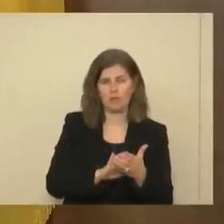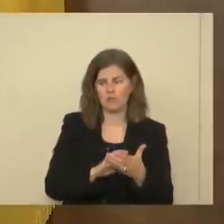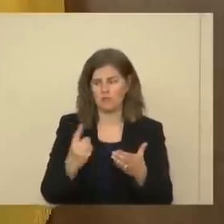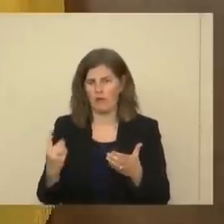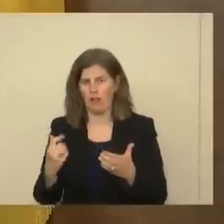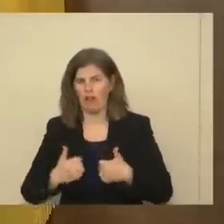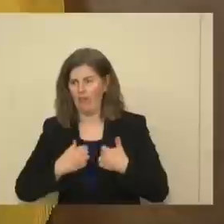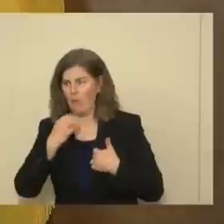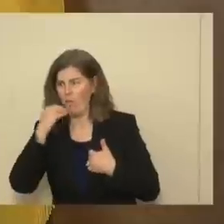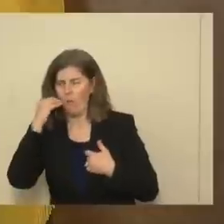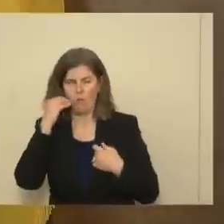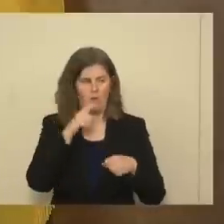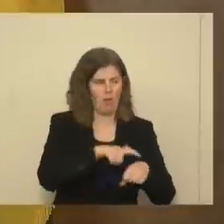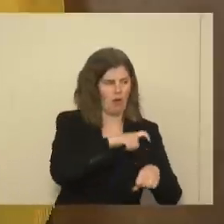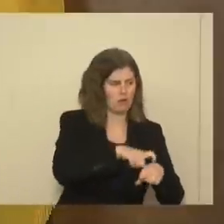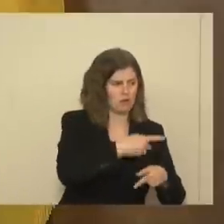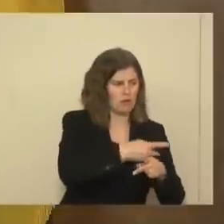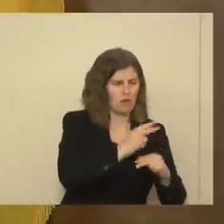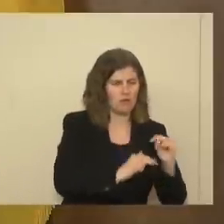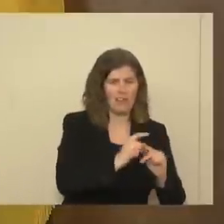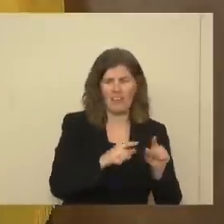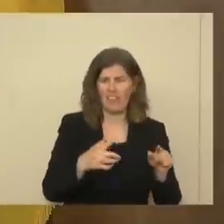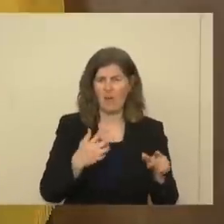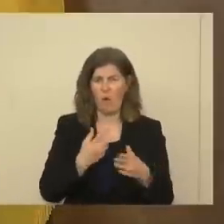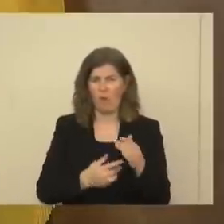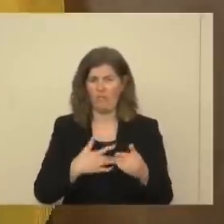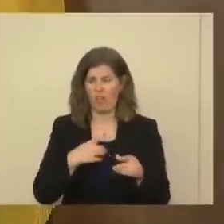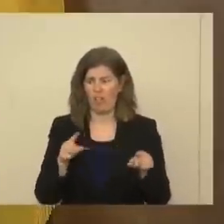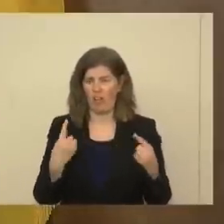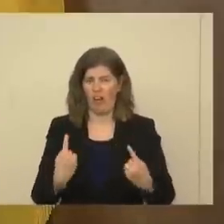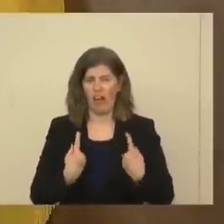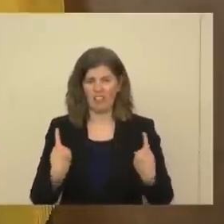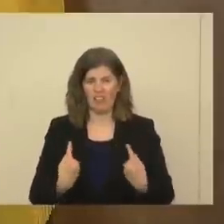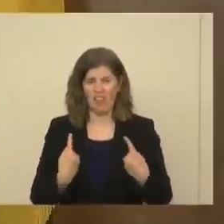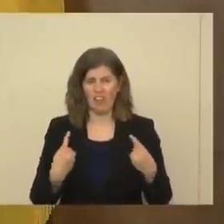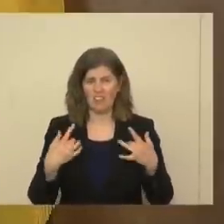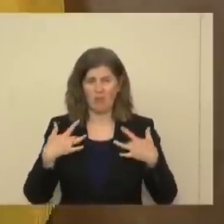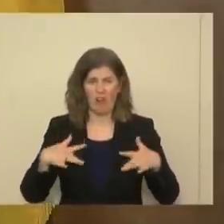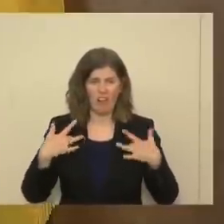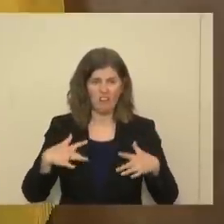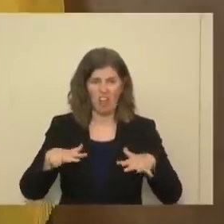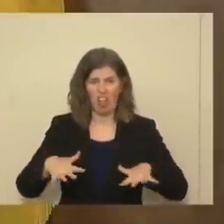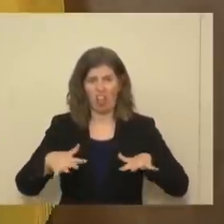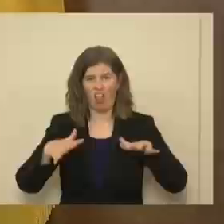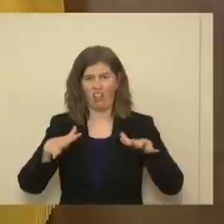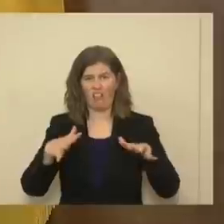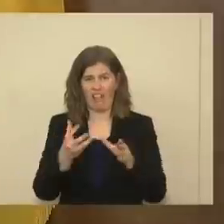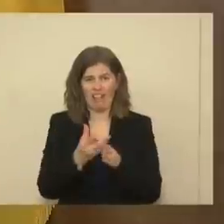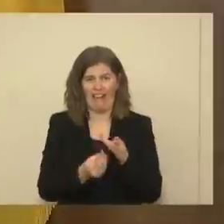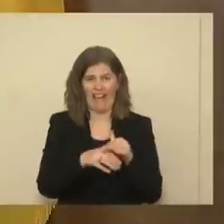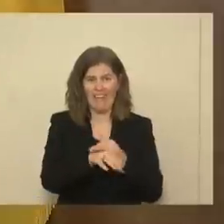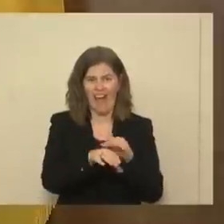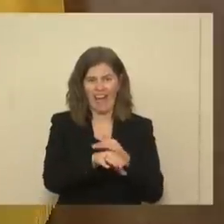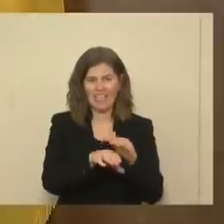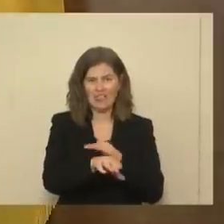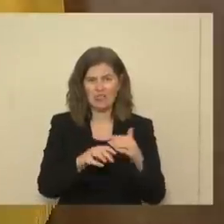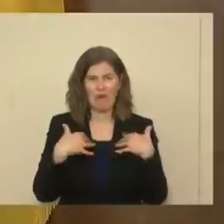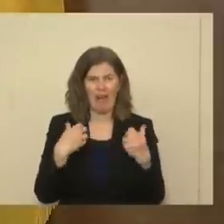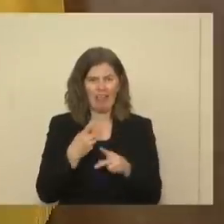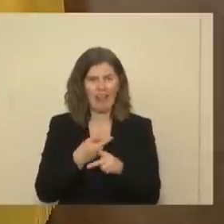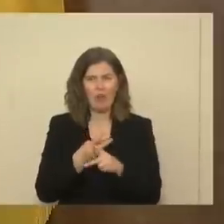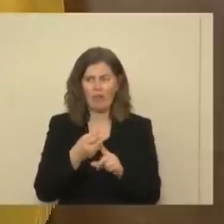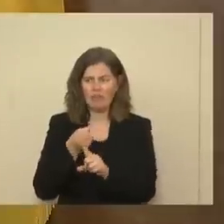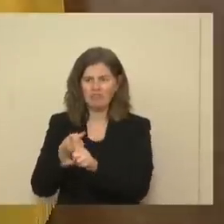care facility. And the same issues of isolation and depression and anxiety and lack of access, you know, to health care is